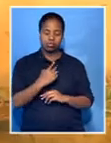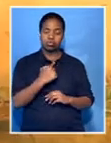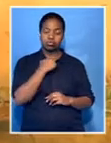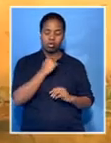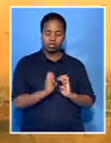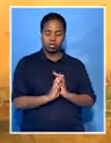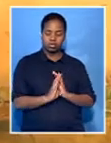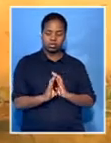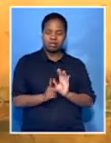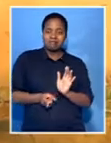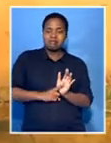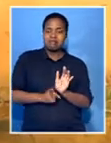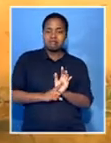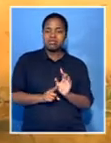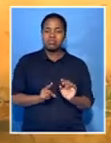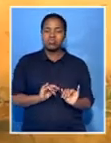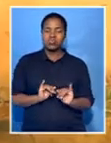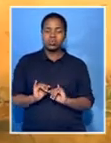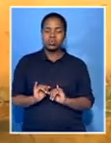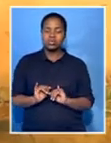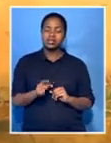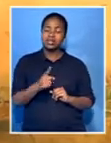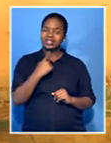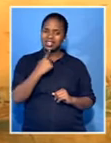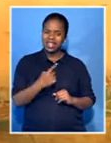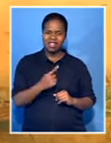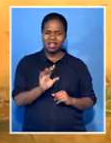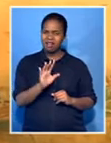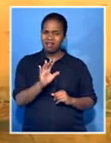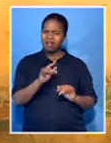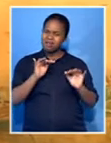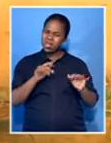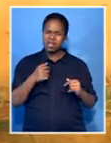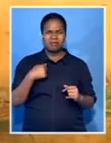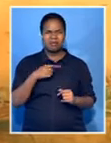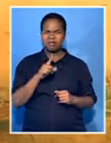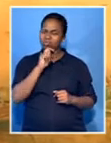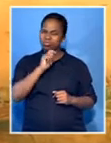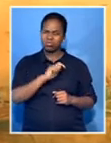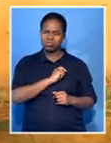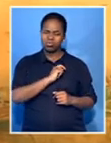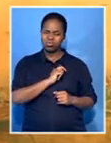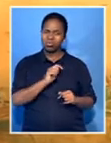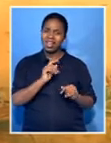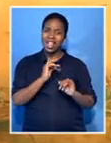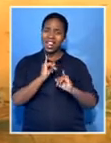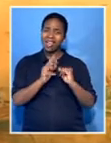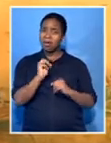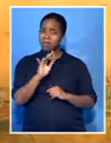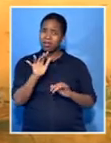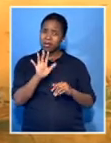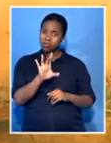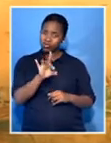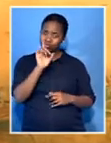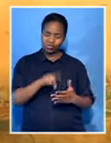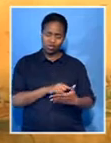The people who are persecuting publicly, these over 11 million people for exercising their democratic right to choose the